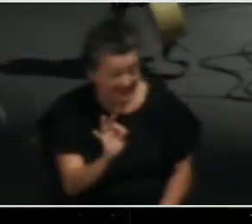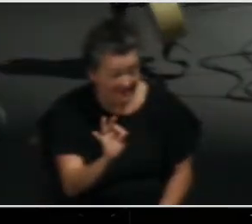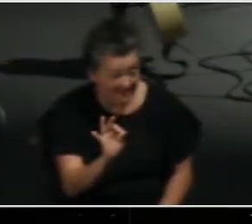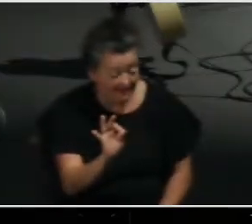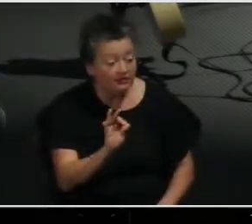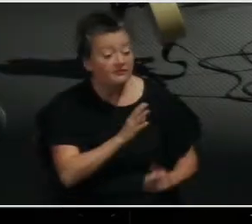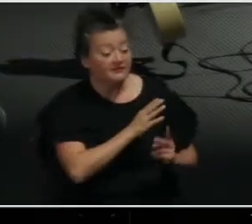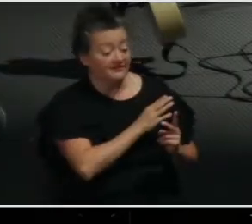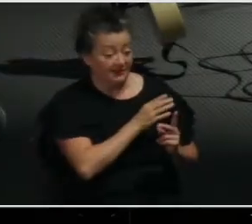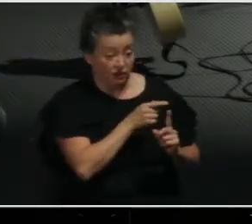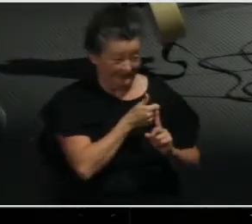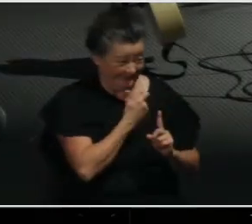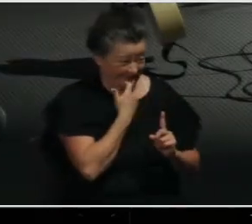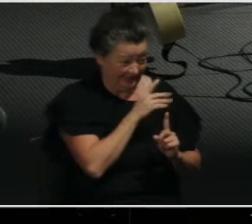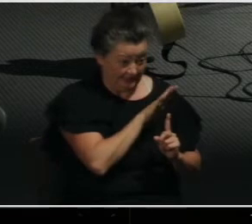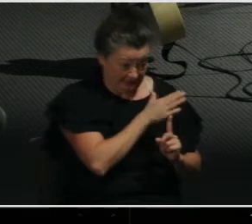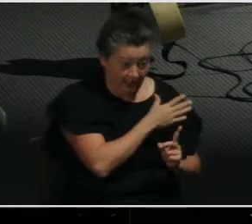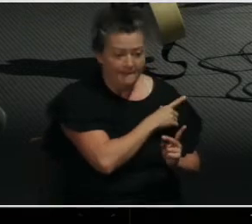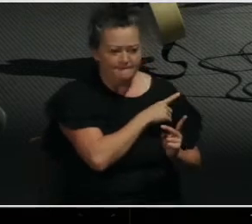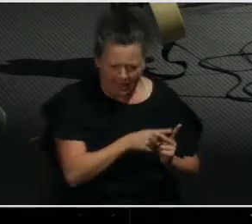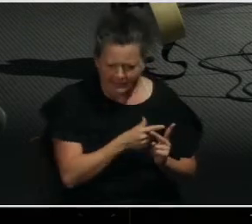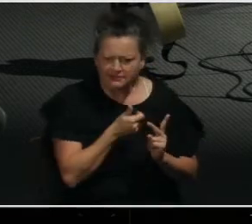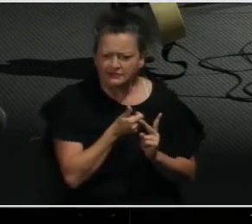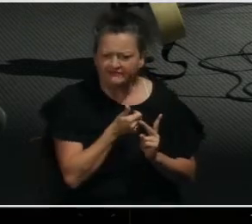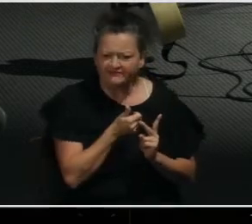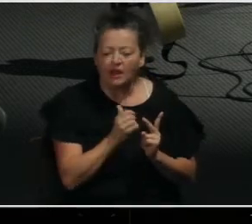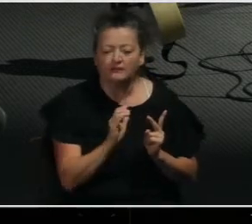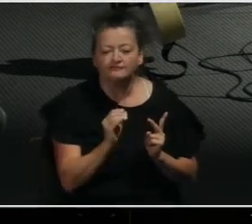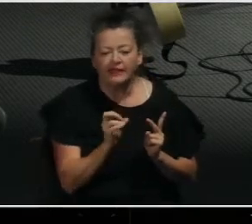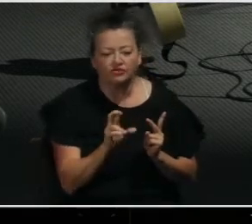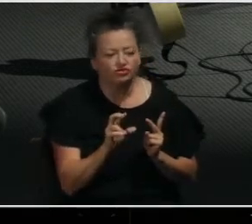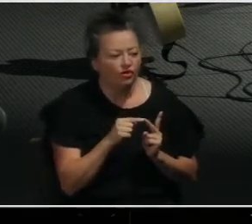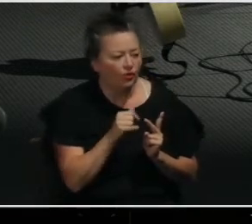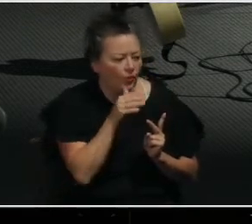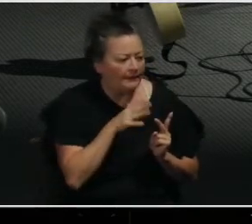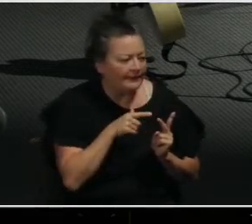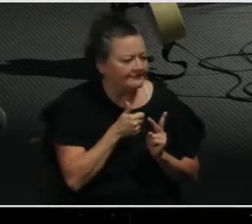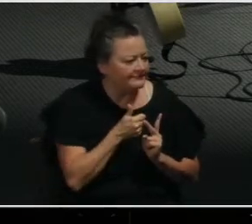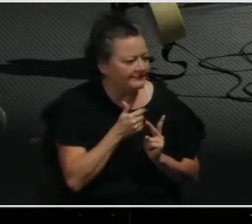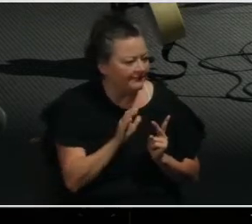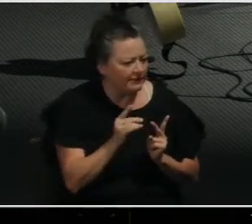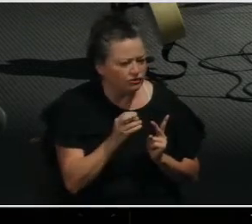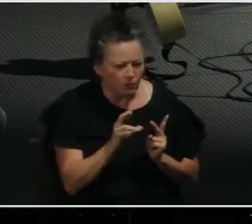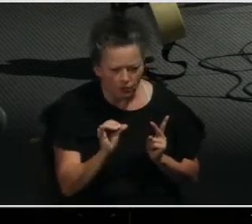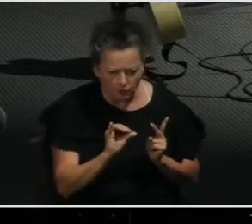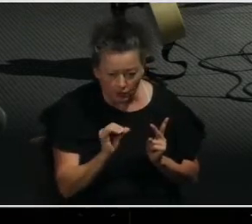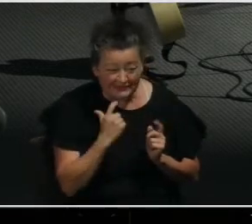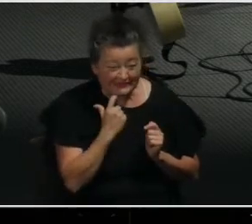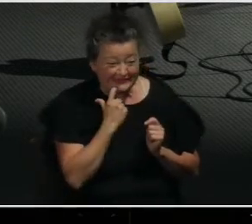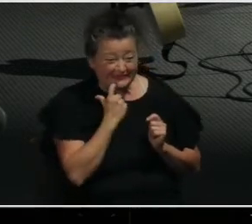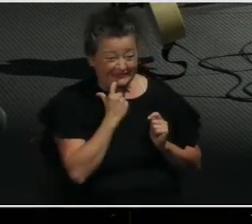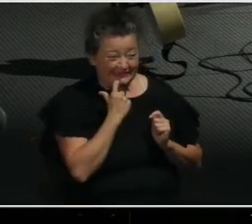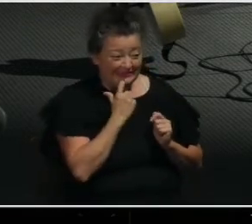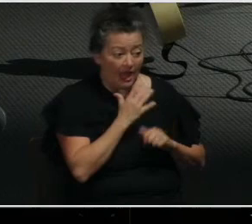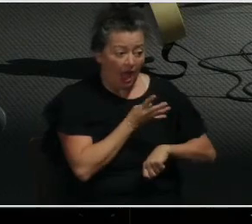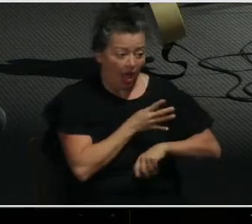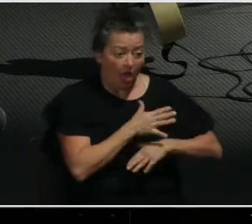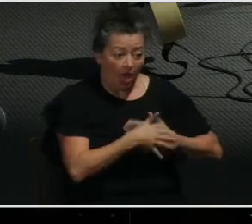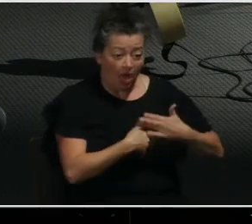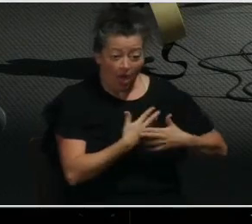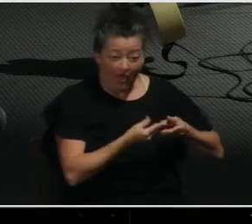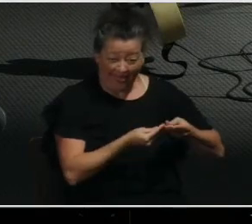So she had just completed some cancer treatments and seemed to be coming through that. And then we made it through the first year of our ministry.